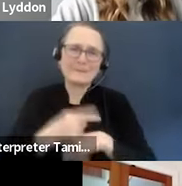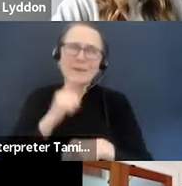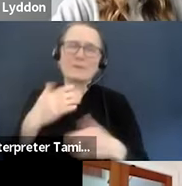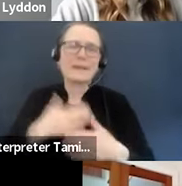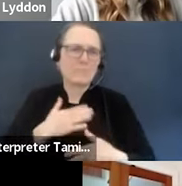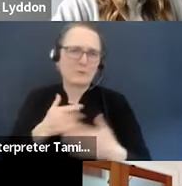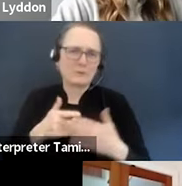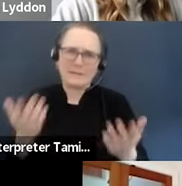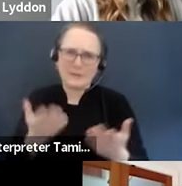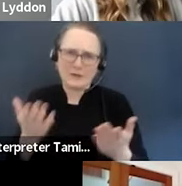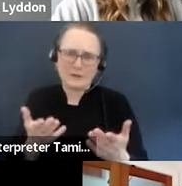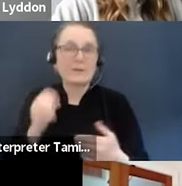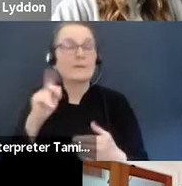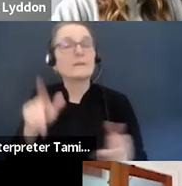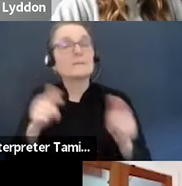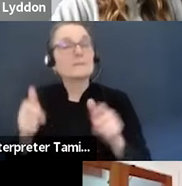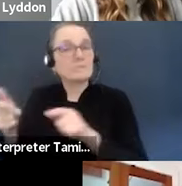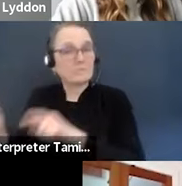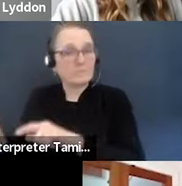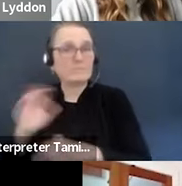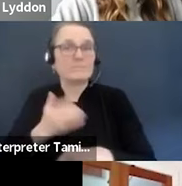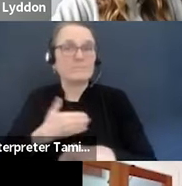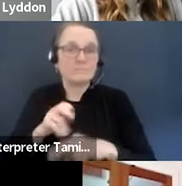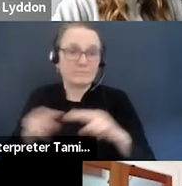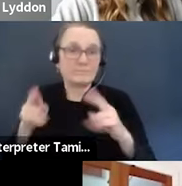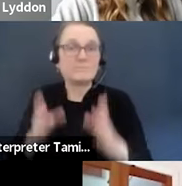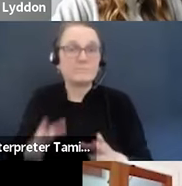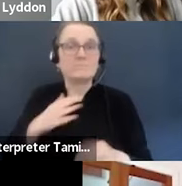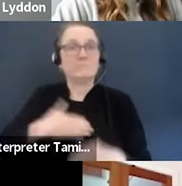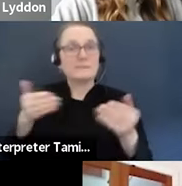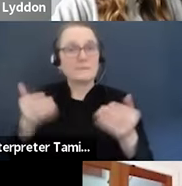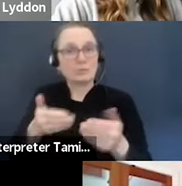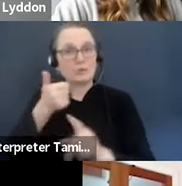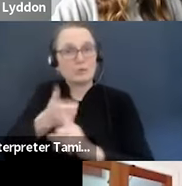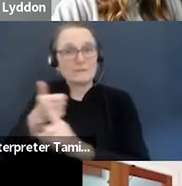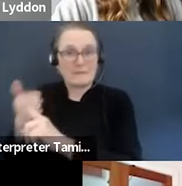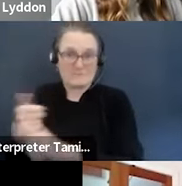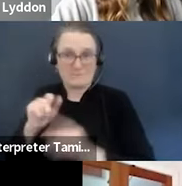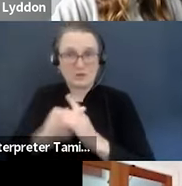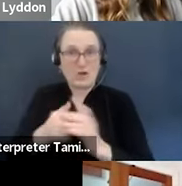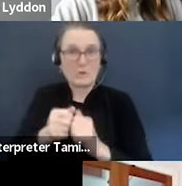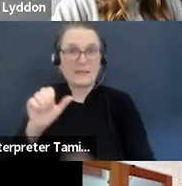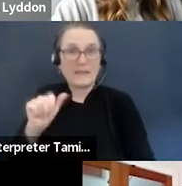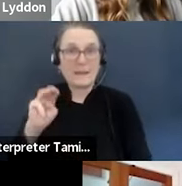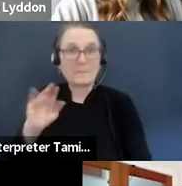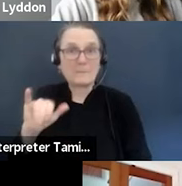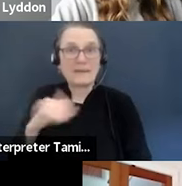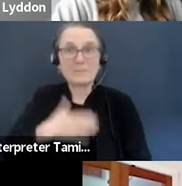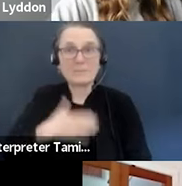panelists. And can you all please introduce yourself, Amy, would you start with an introduction.